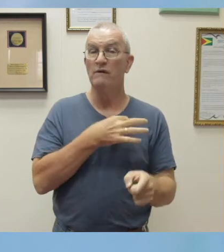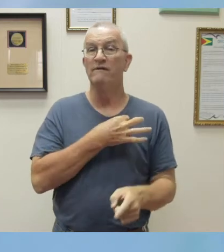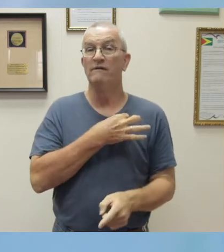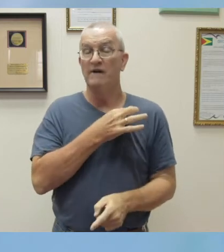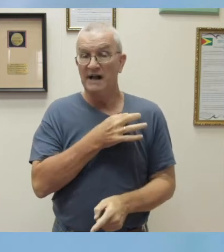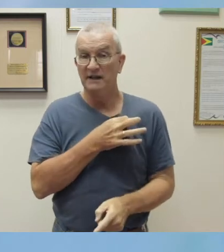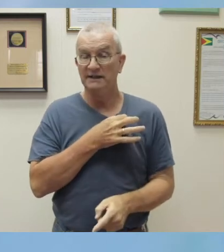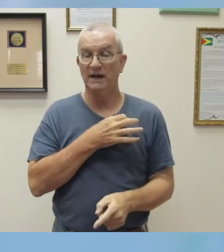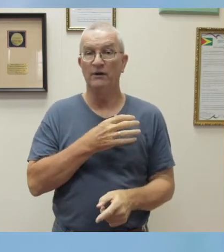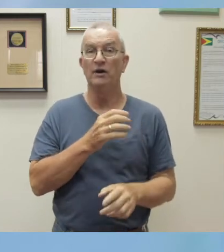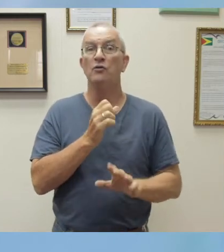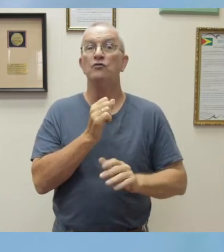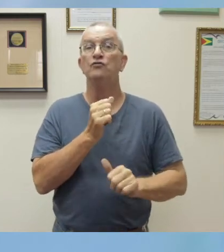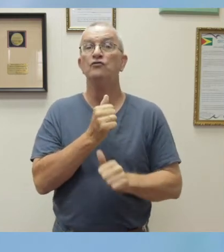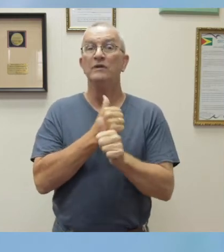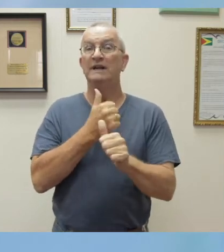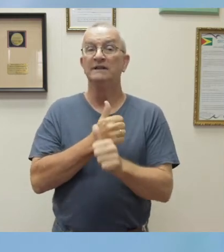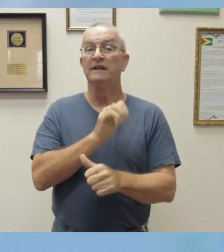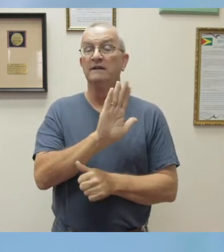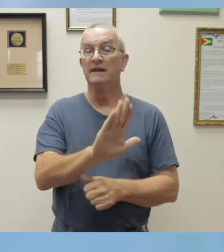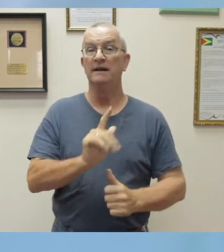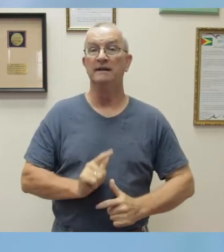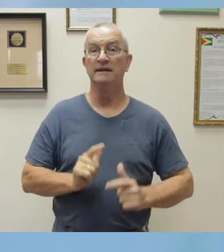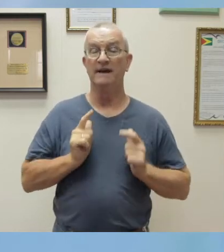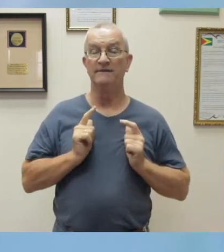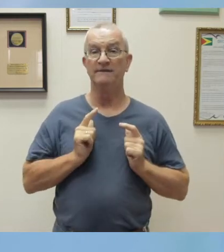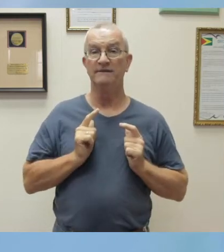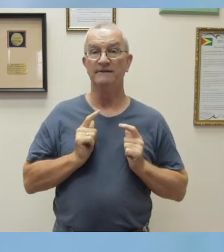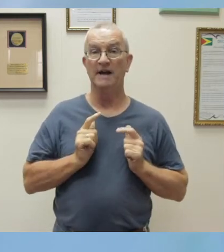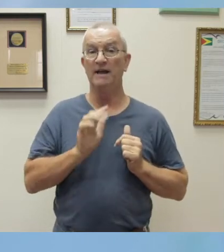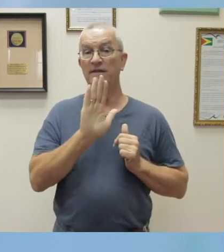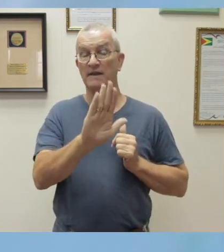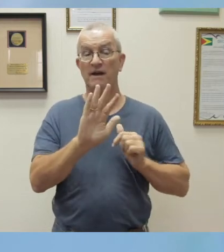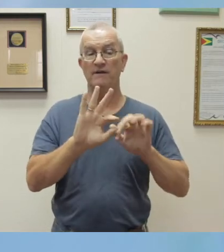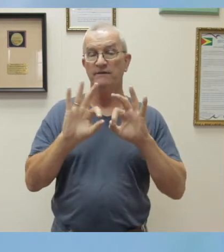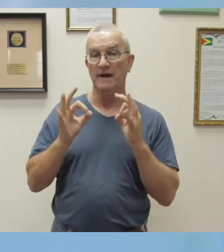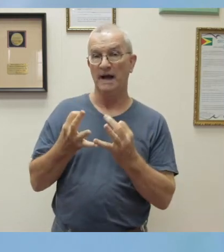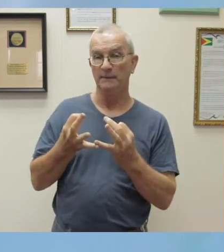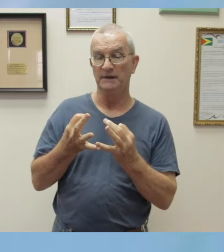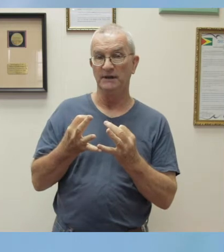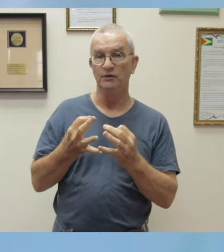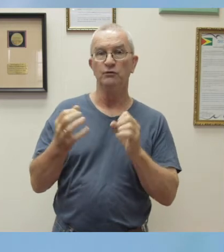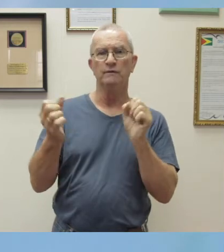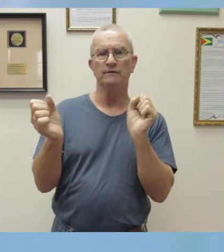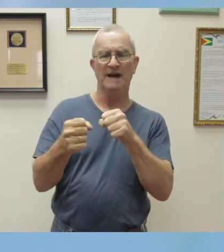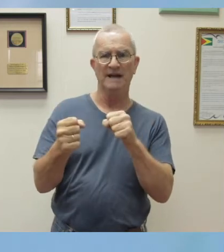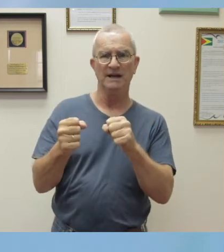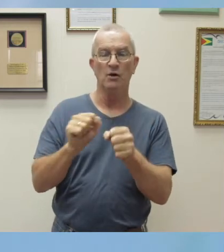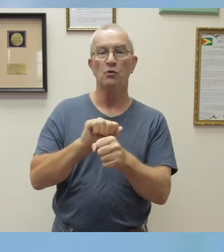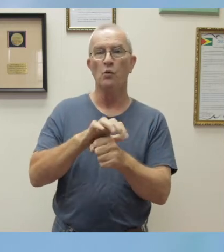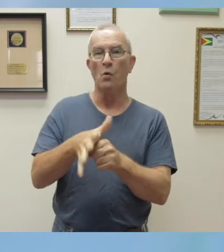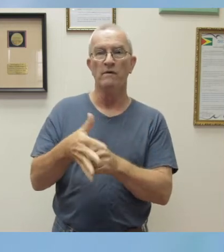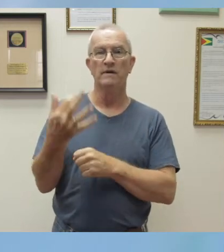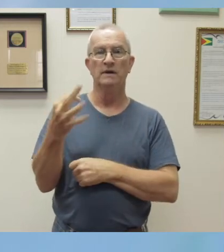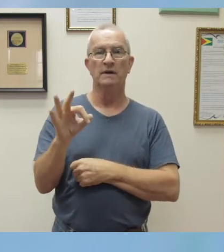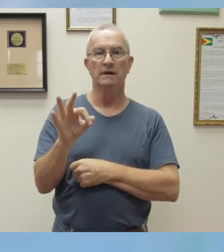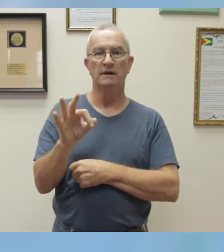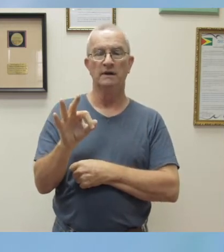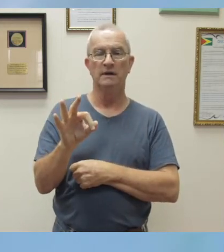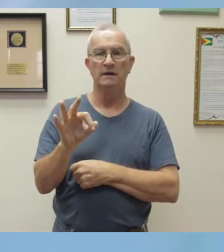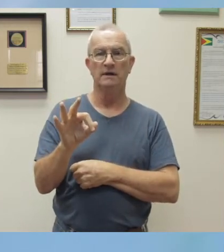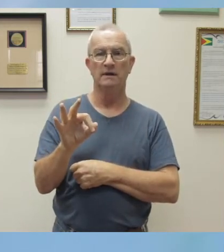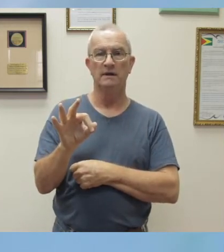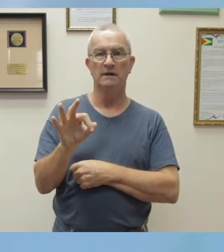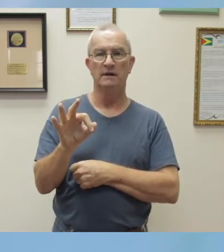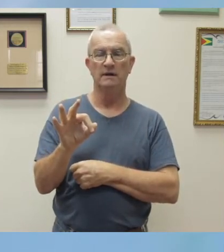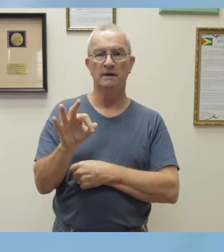lives and that of their household to fight COVID-19, to save